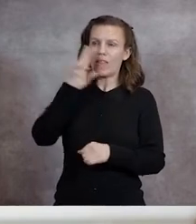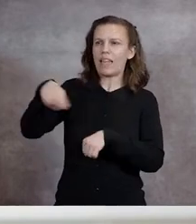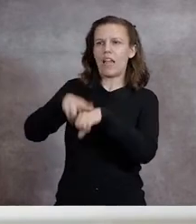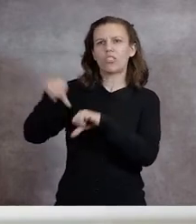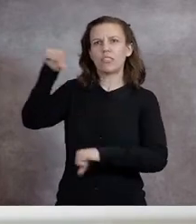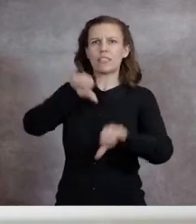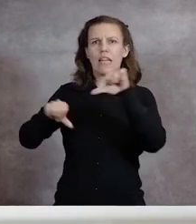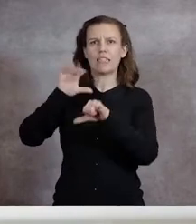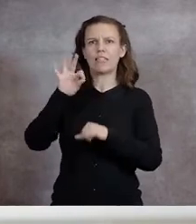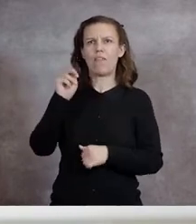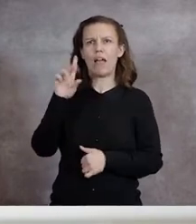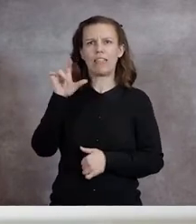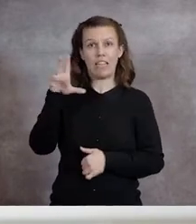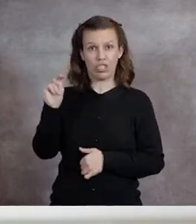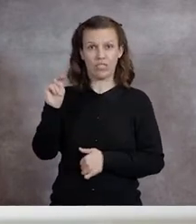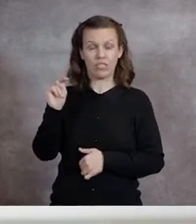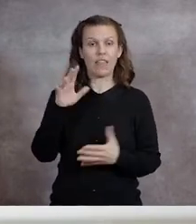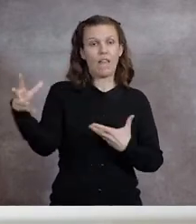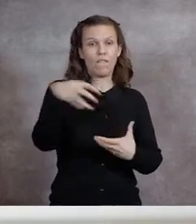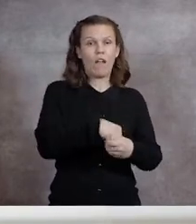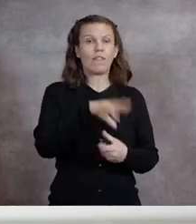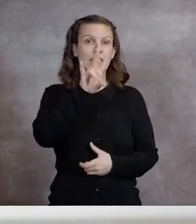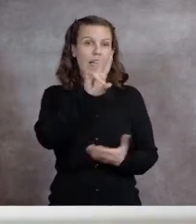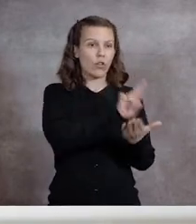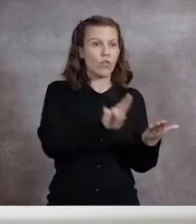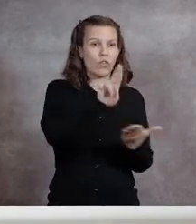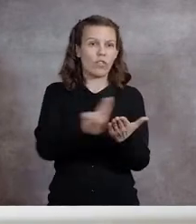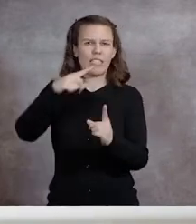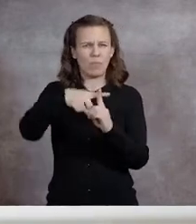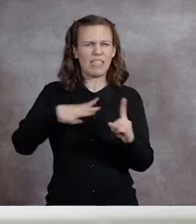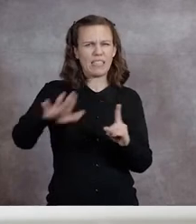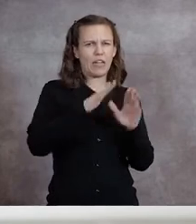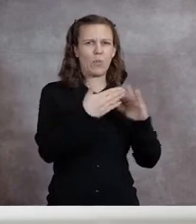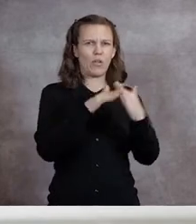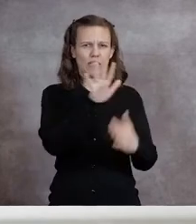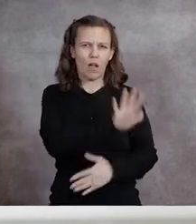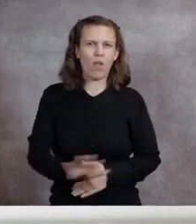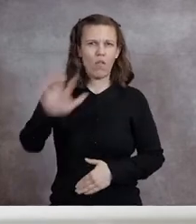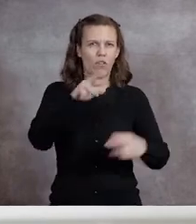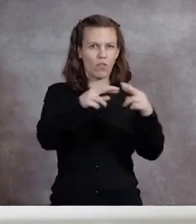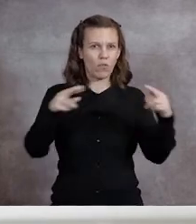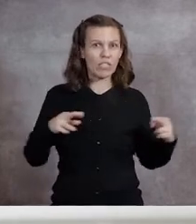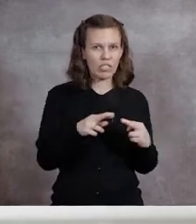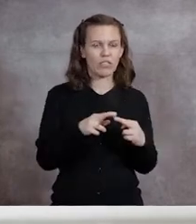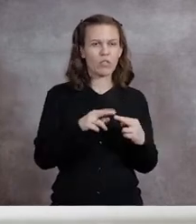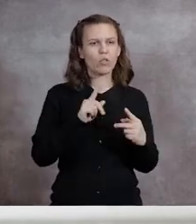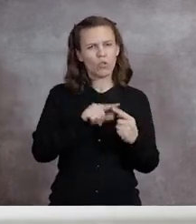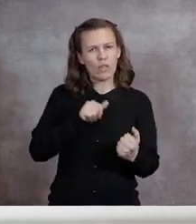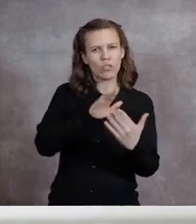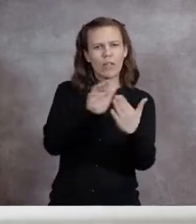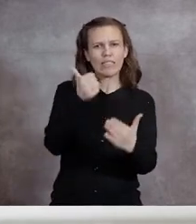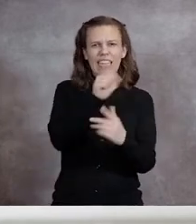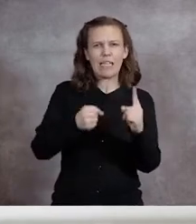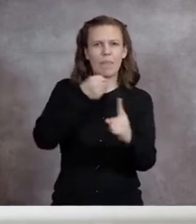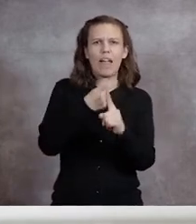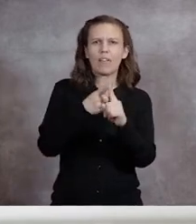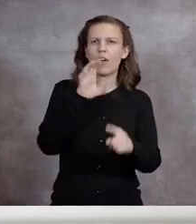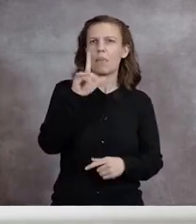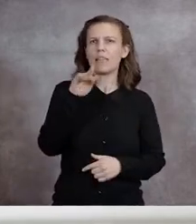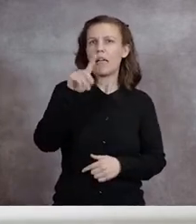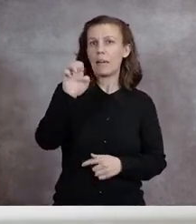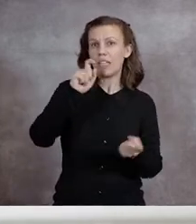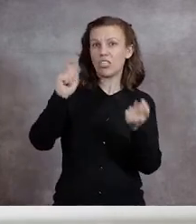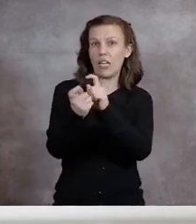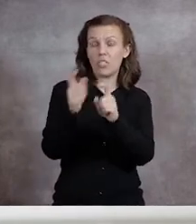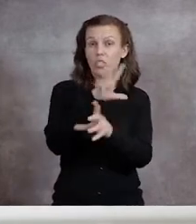Science Foundation that engages seven universities and their communities across the region to address the impacts of climate change,